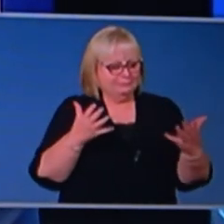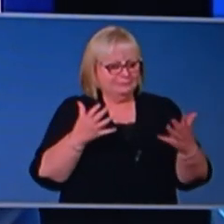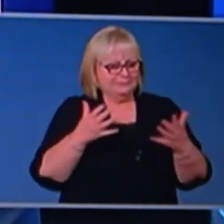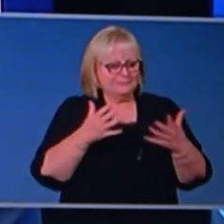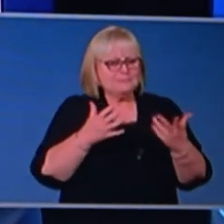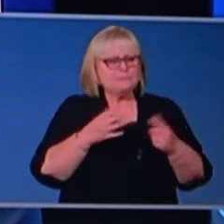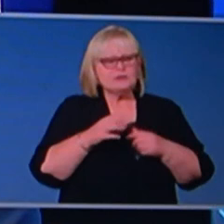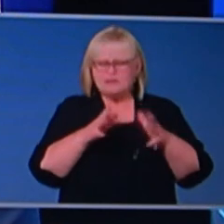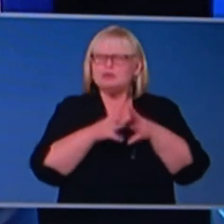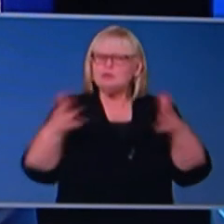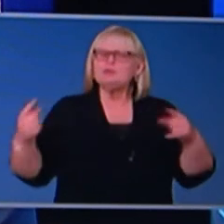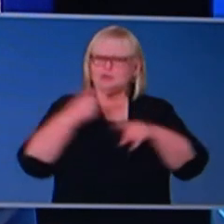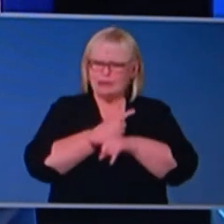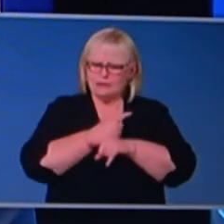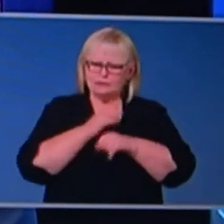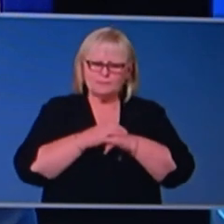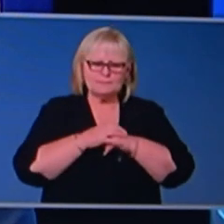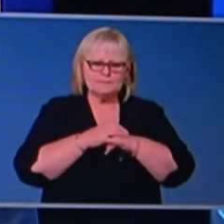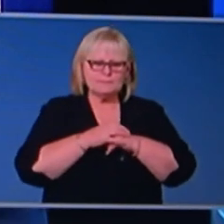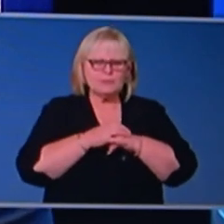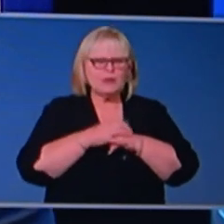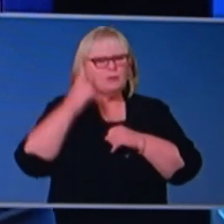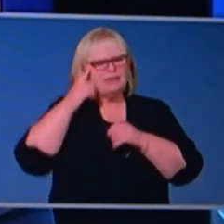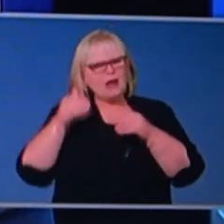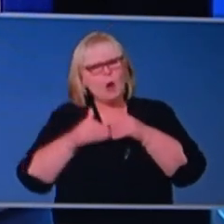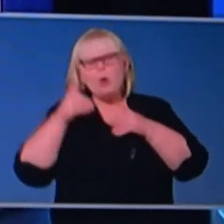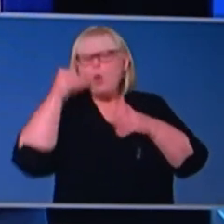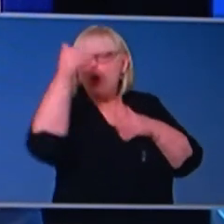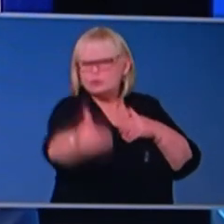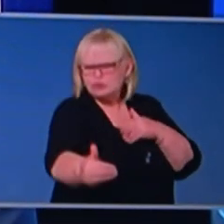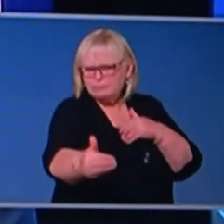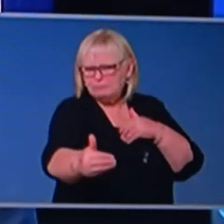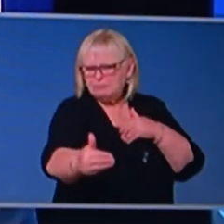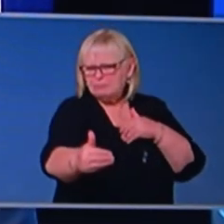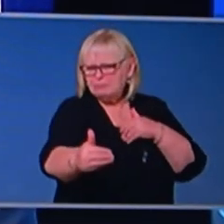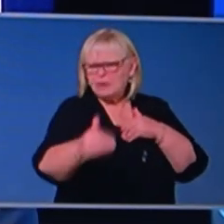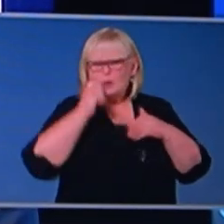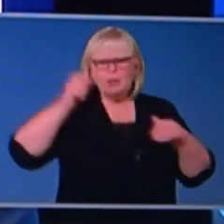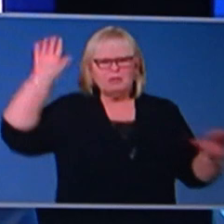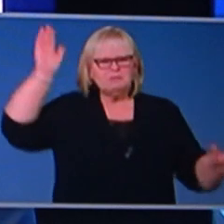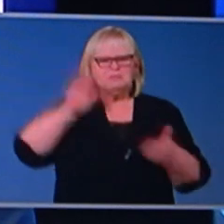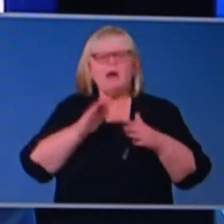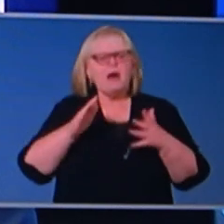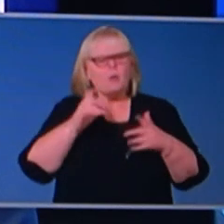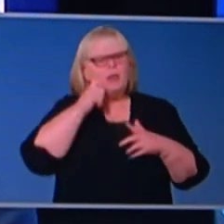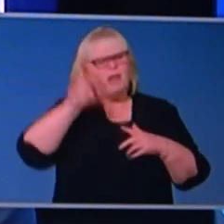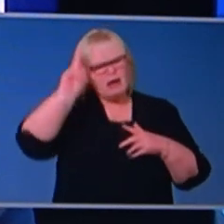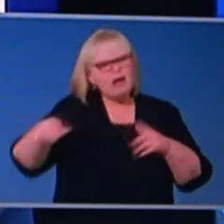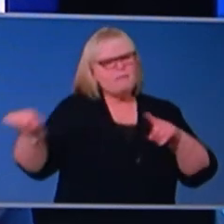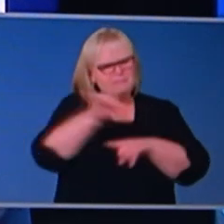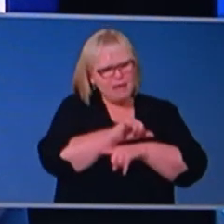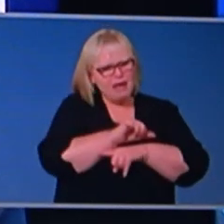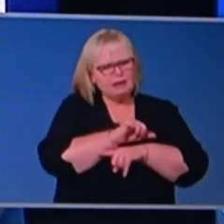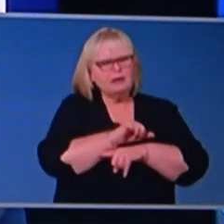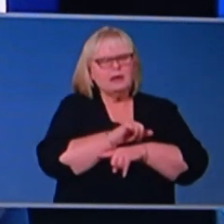significant change. Um, it is not expected to be a long-term change in terms of net overseas migration. mean, that is making assumptions about